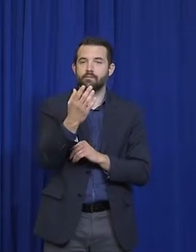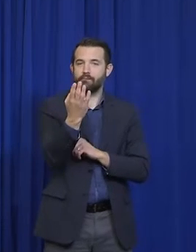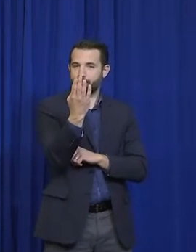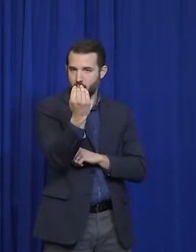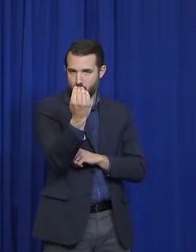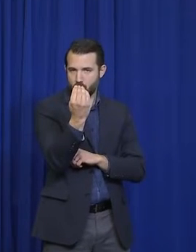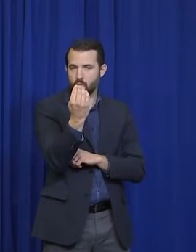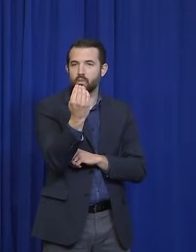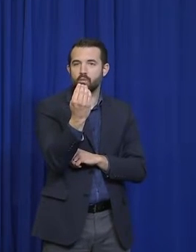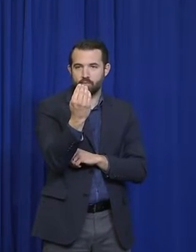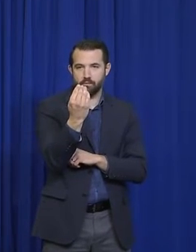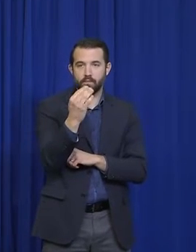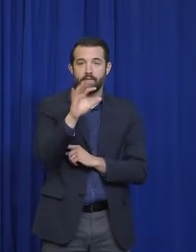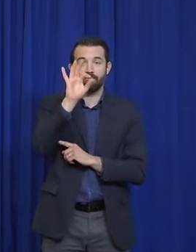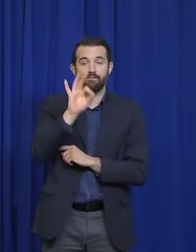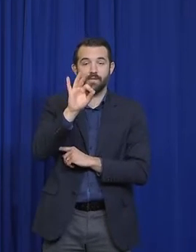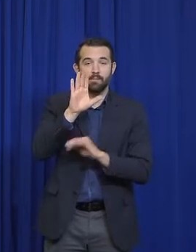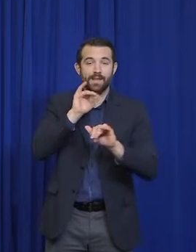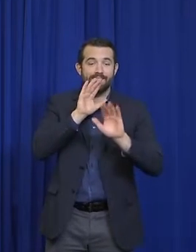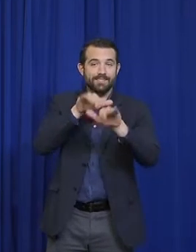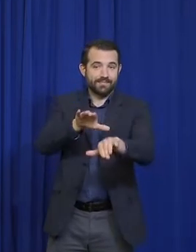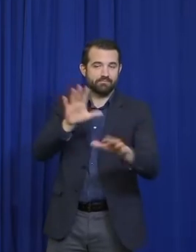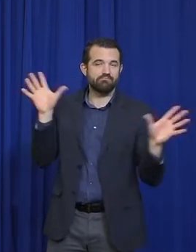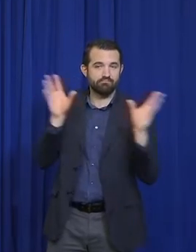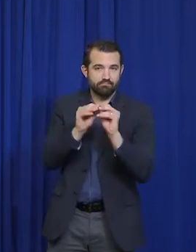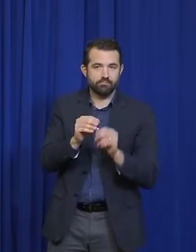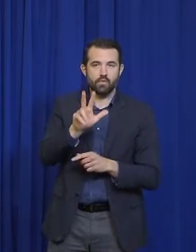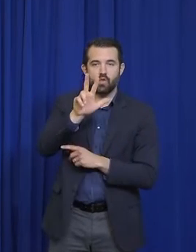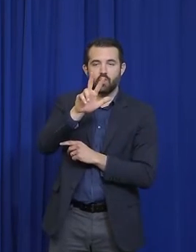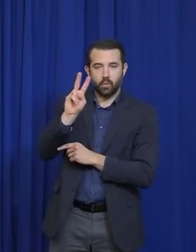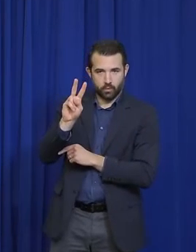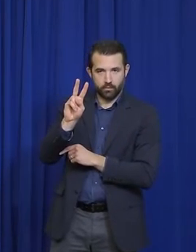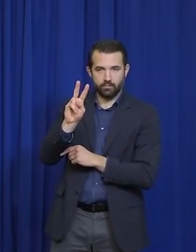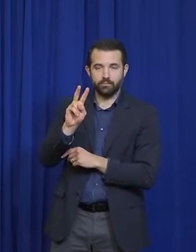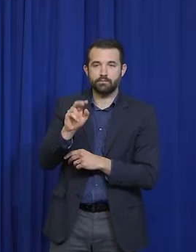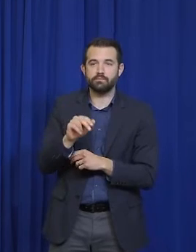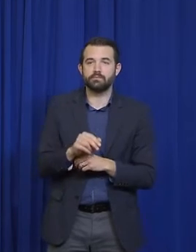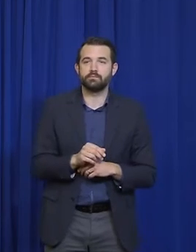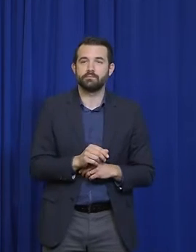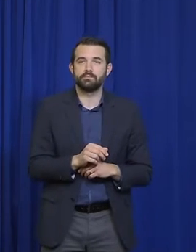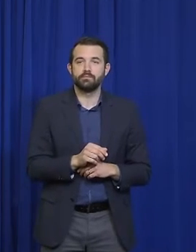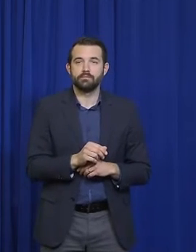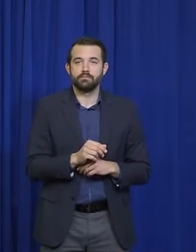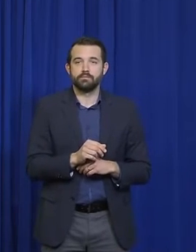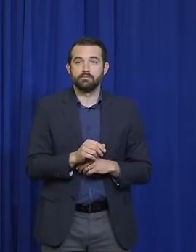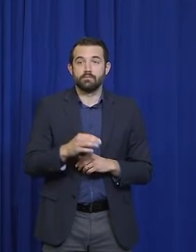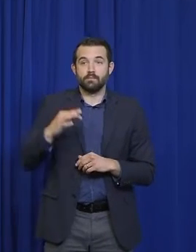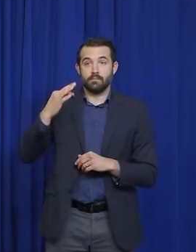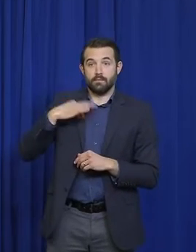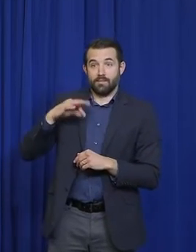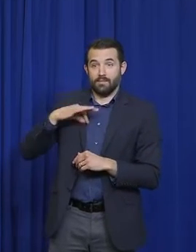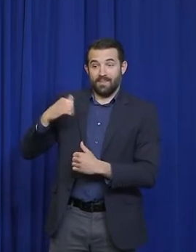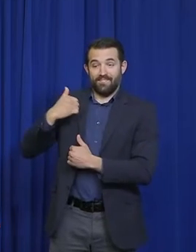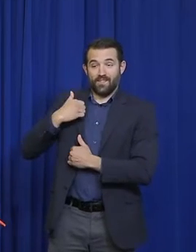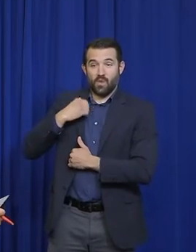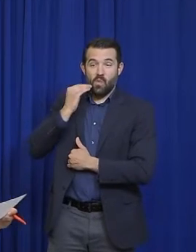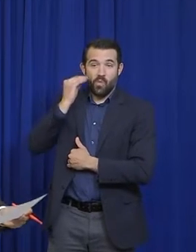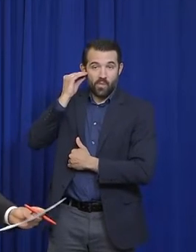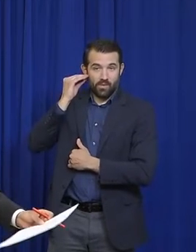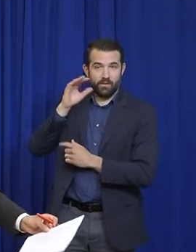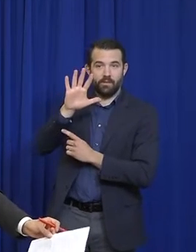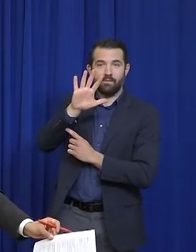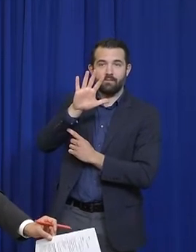-by-the-Sea, 32 residents and staff. At the Maine Veterans Home in Scarborough, 51